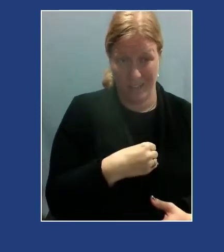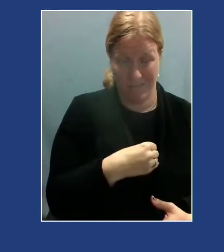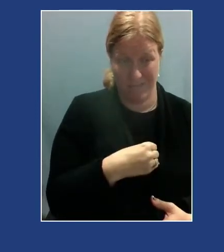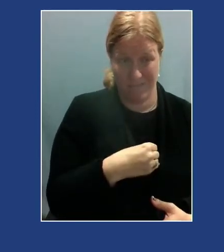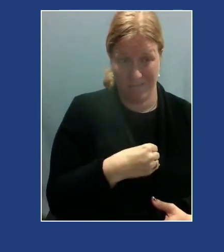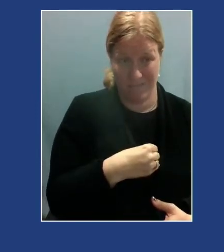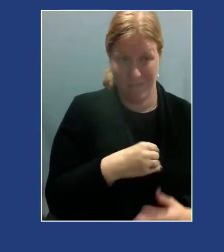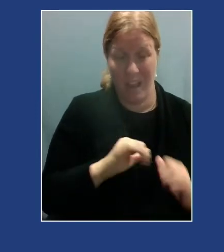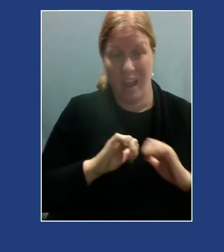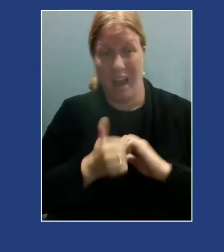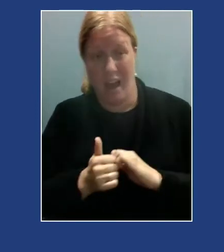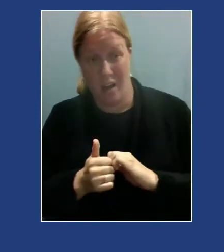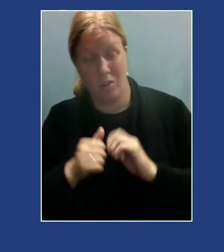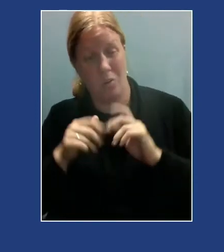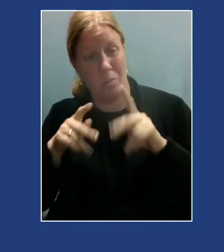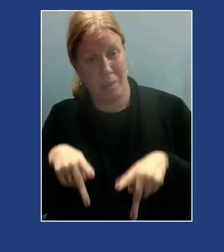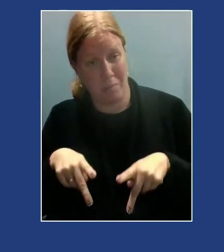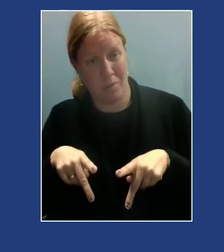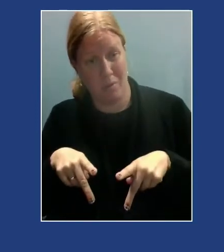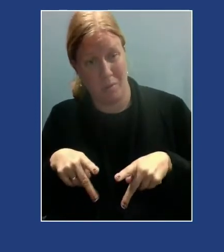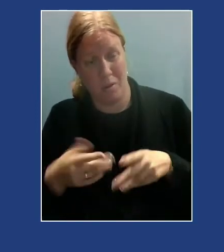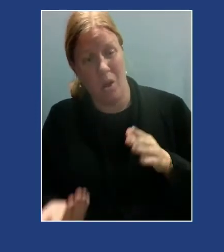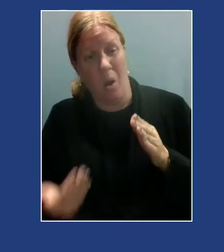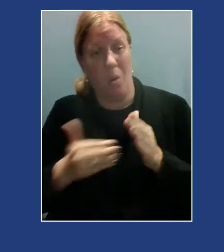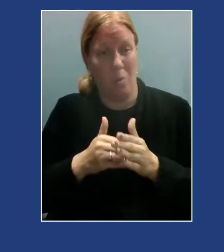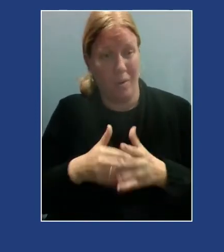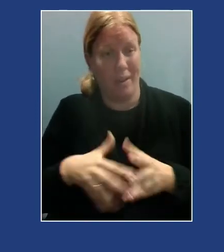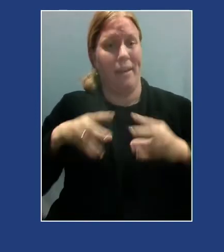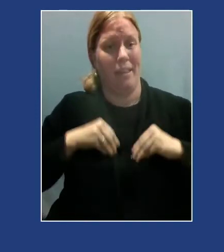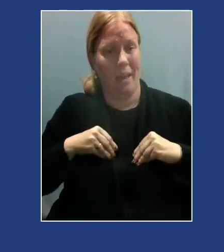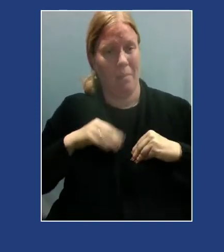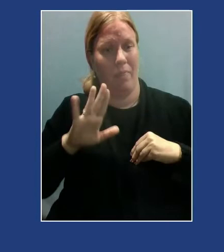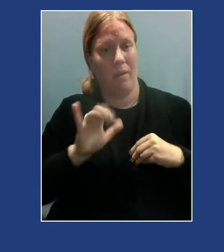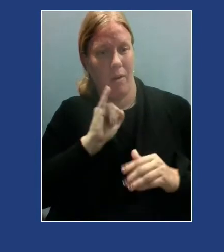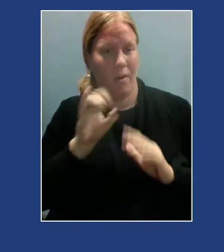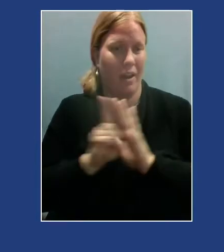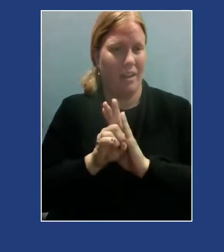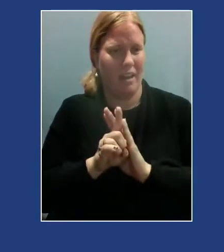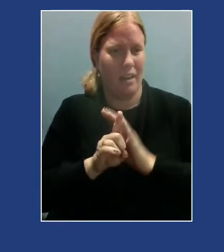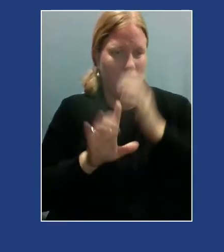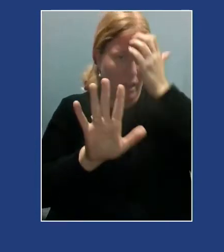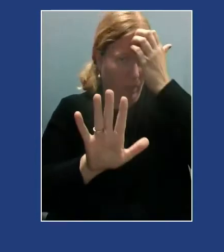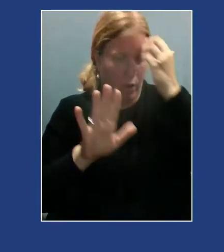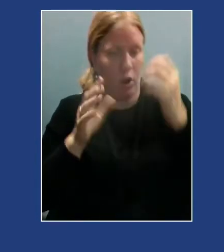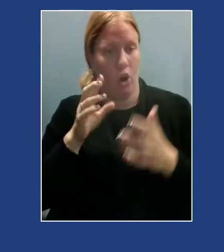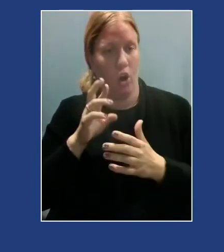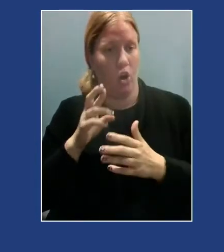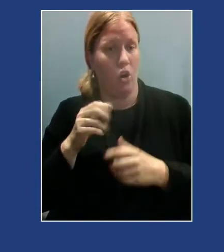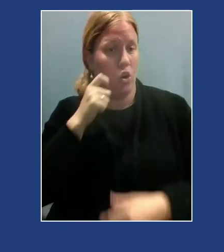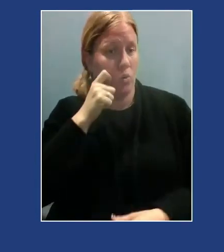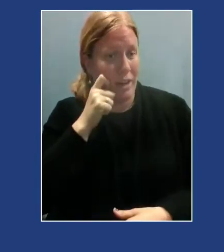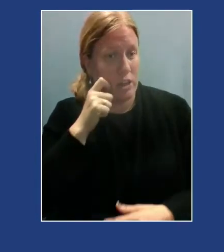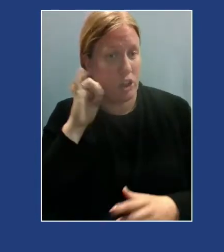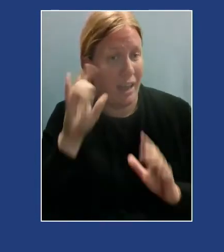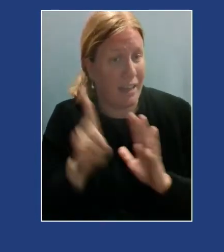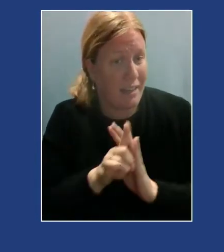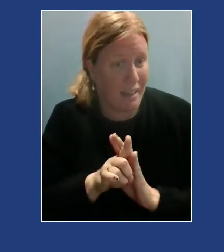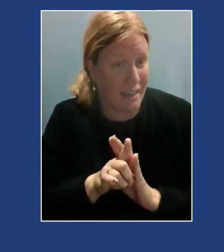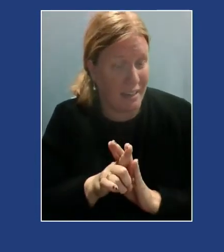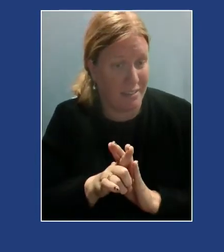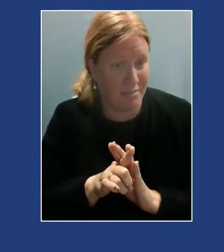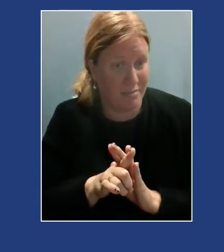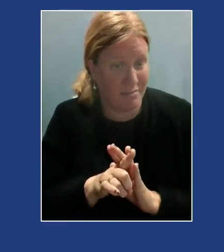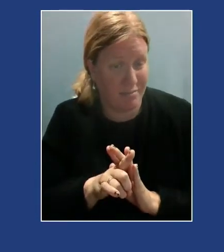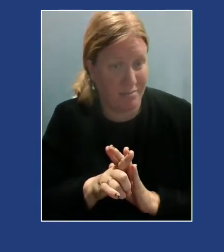identity? How do I help folks become full and whole in their racial identities as well as all of the other intersecting